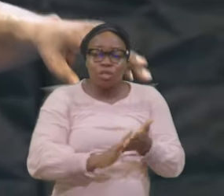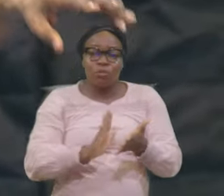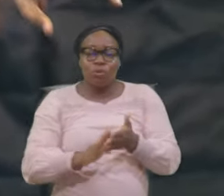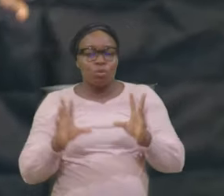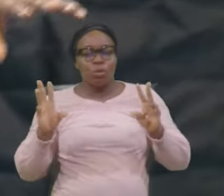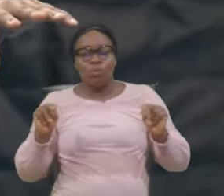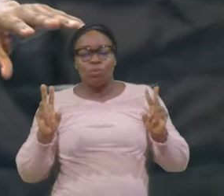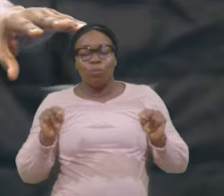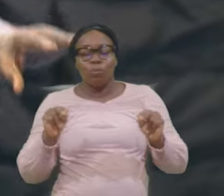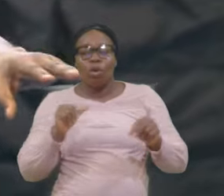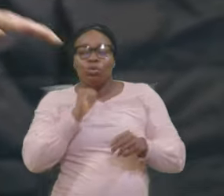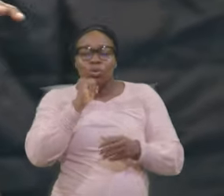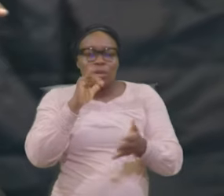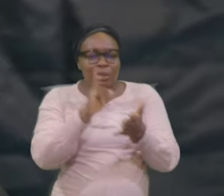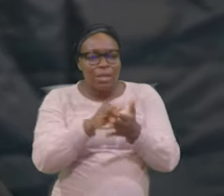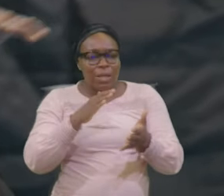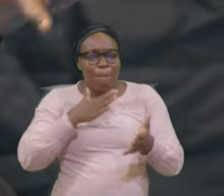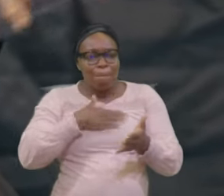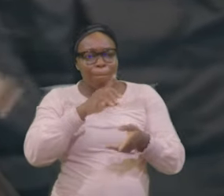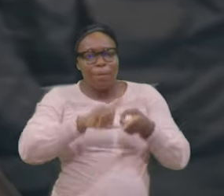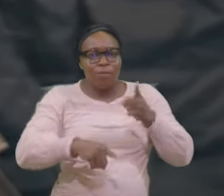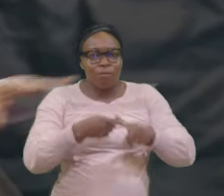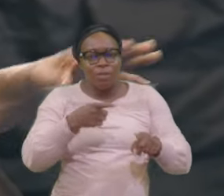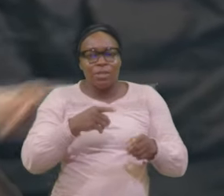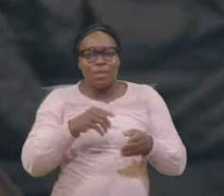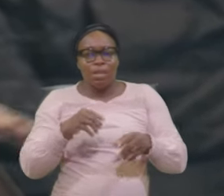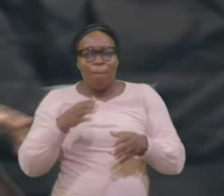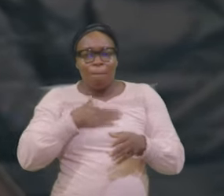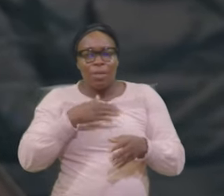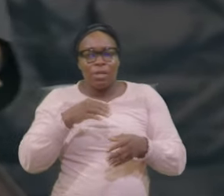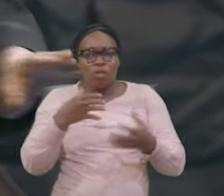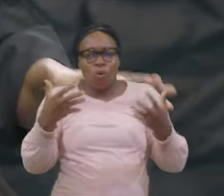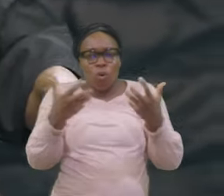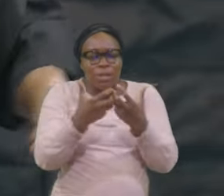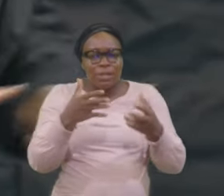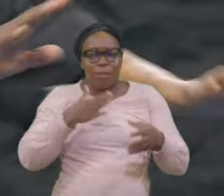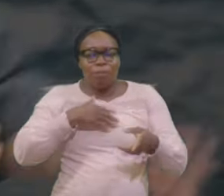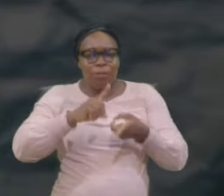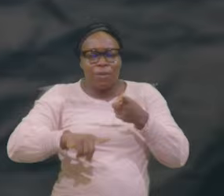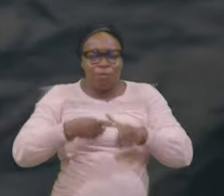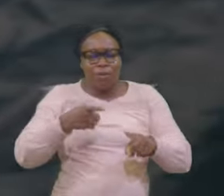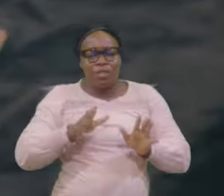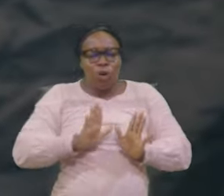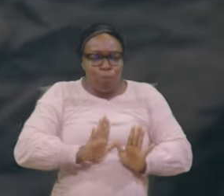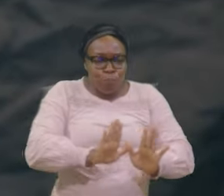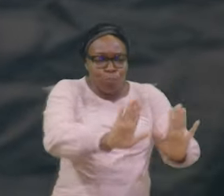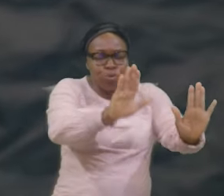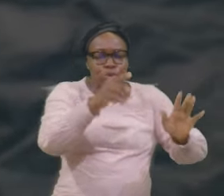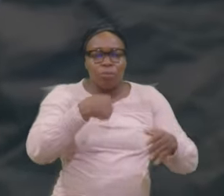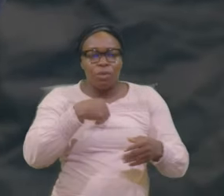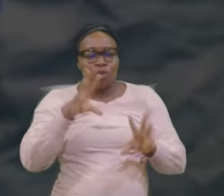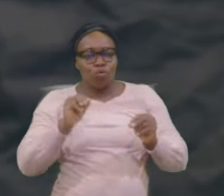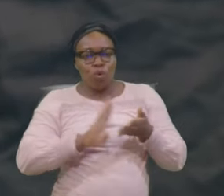friends My gang My colleagues My whatever They pushed me To it Nobody